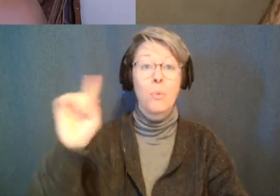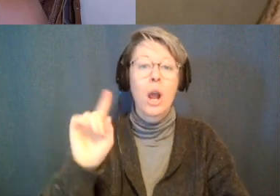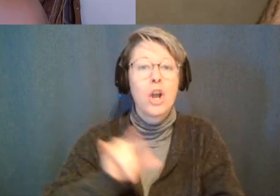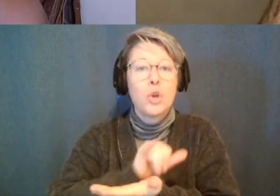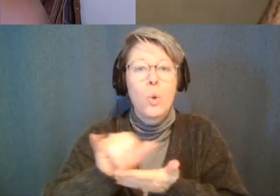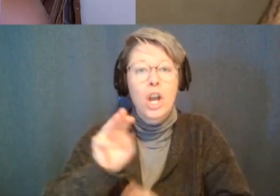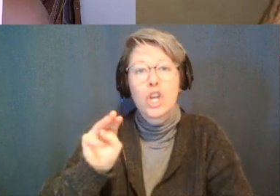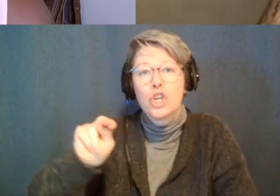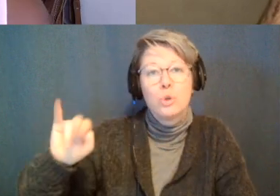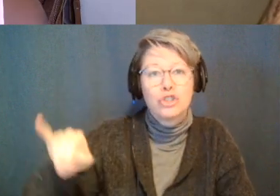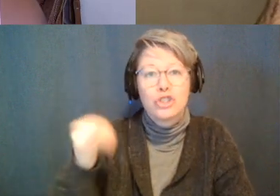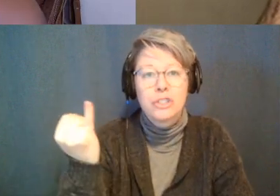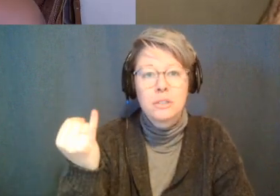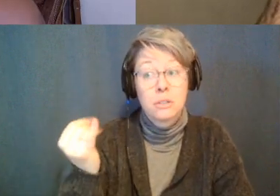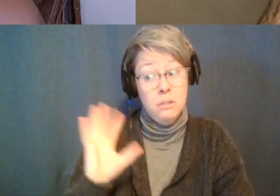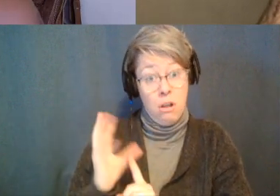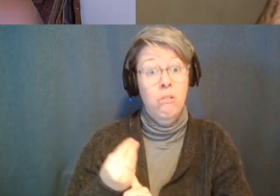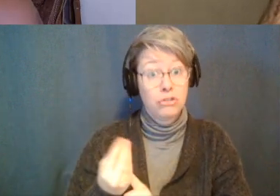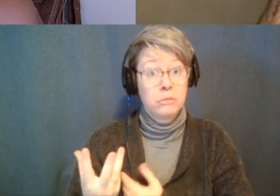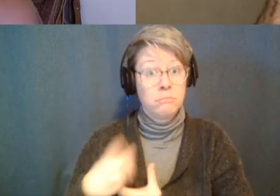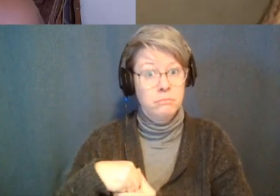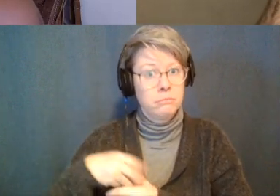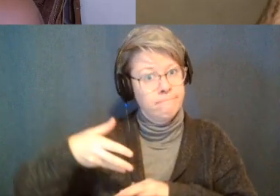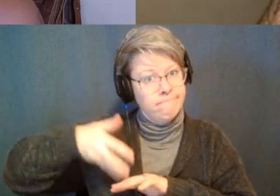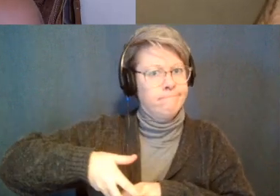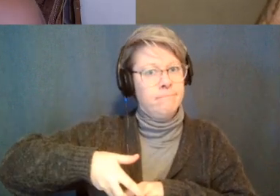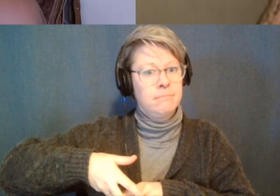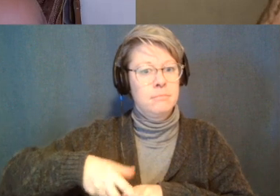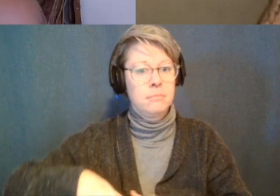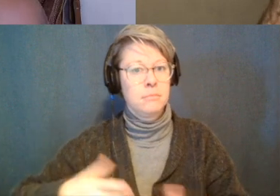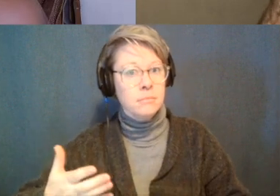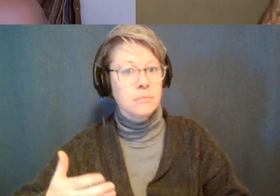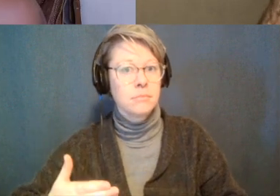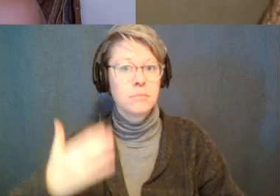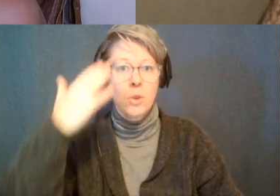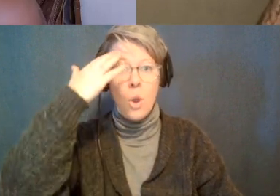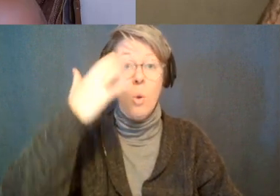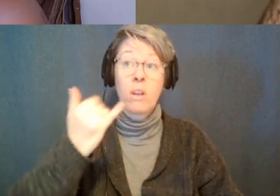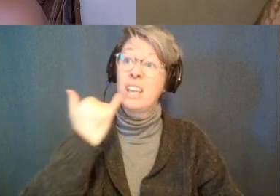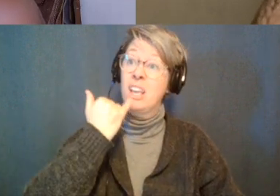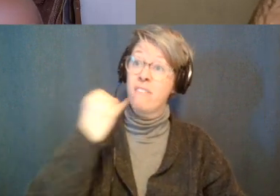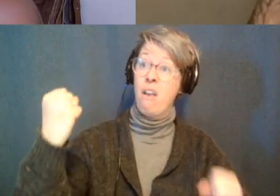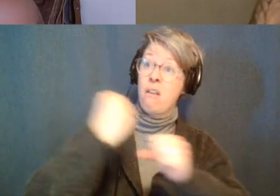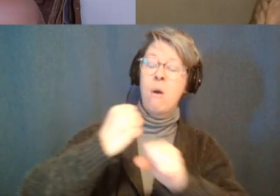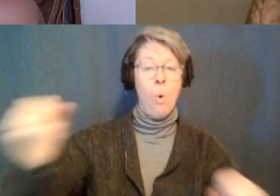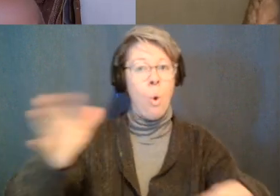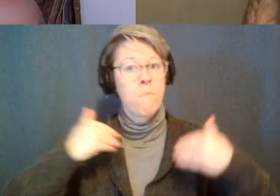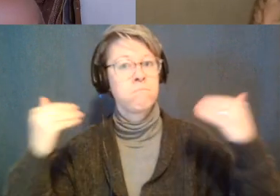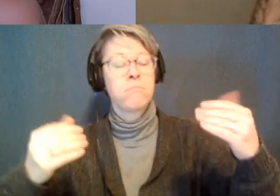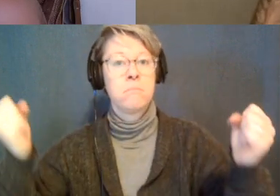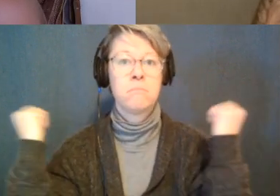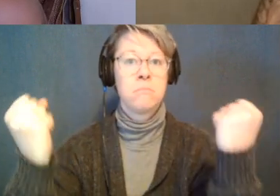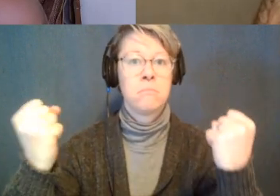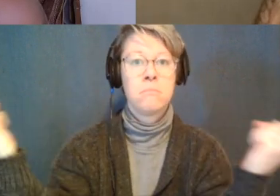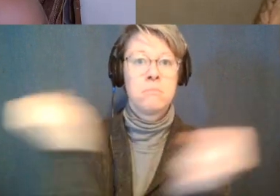there's a deep part of that culture still in me all the time like a tim wearing like stomp some shit out if i actually have to and